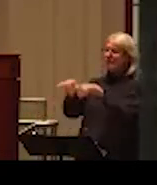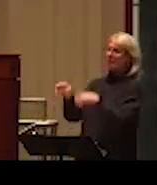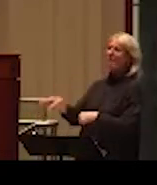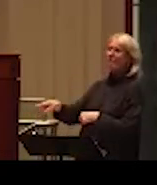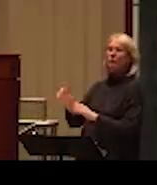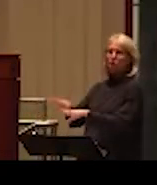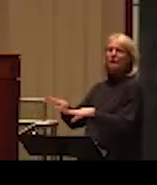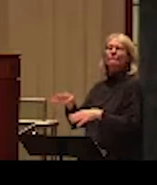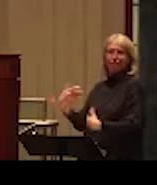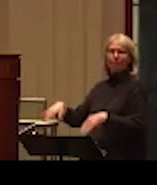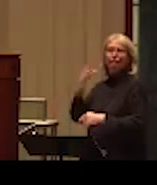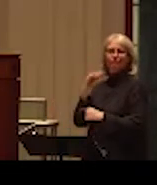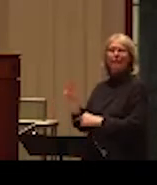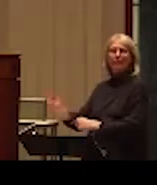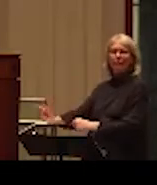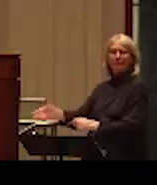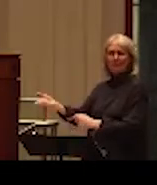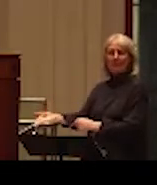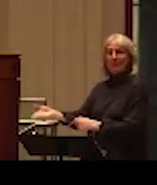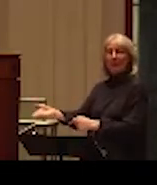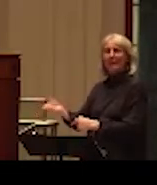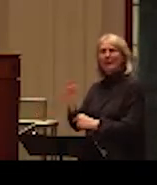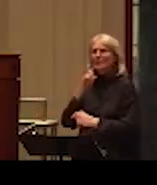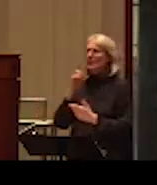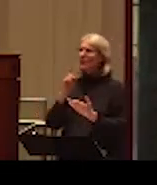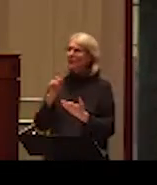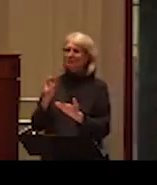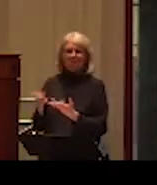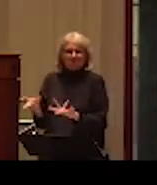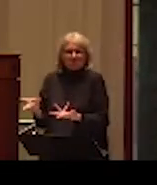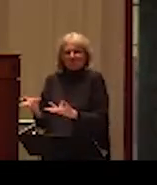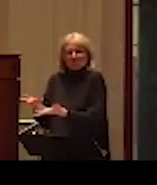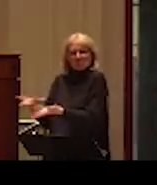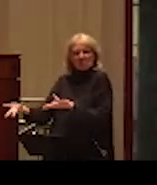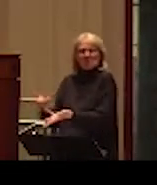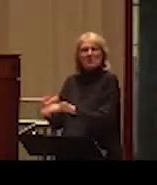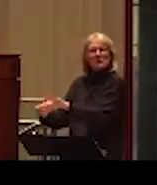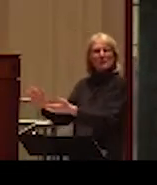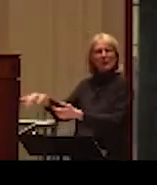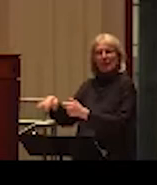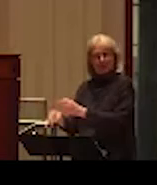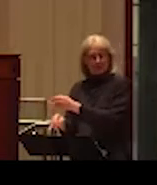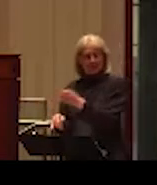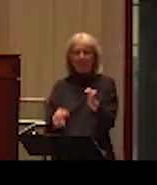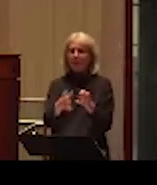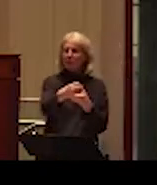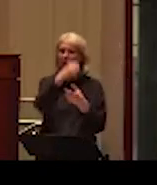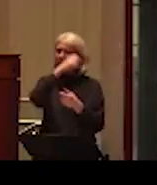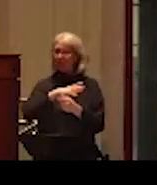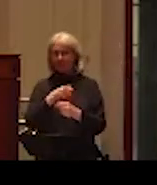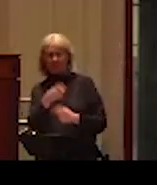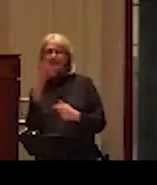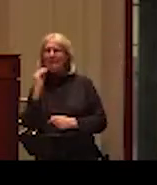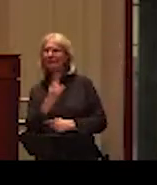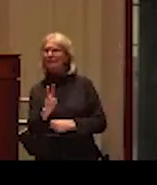to discuss. But not that much resistance is there to discuss other victims of abuse. And other question